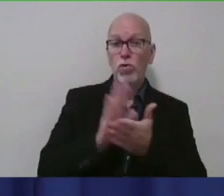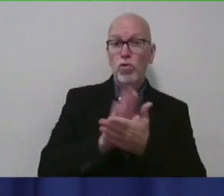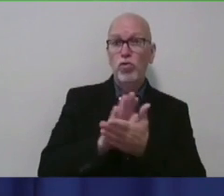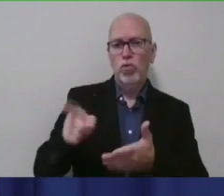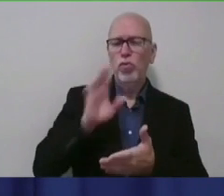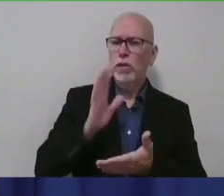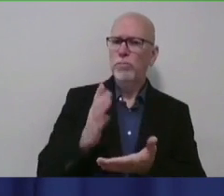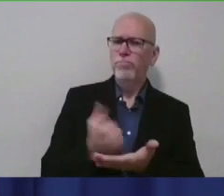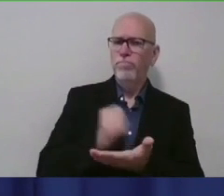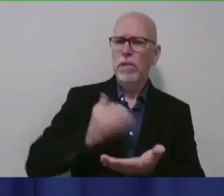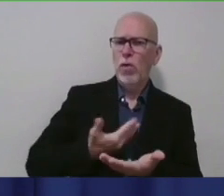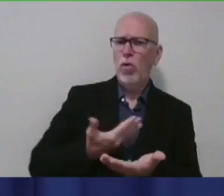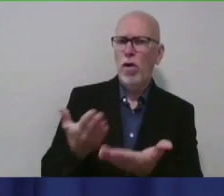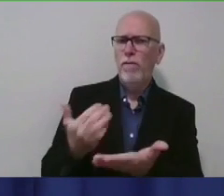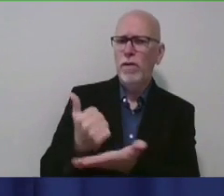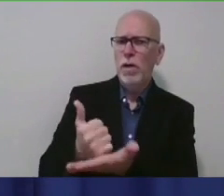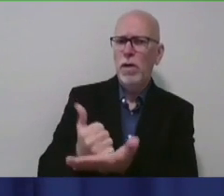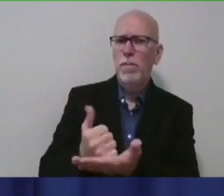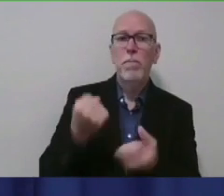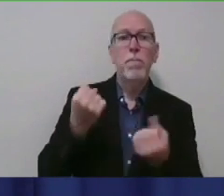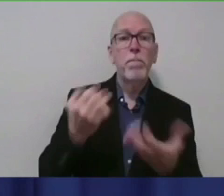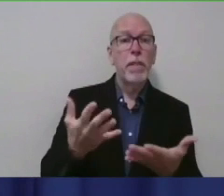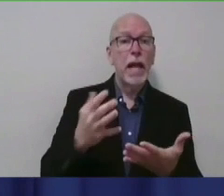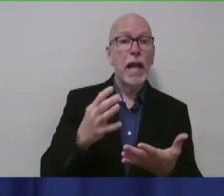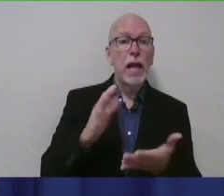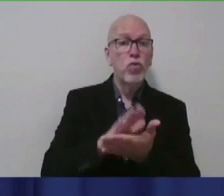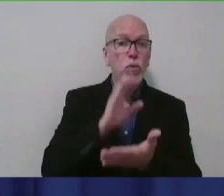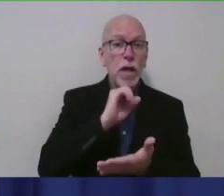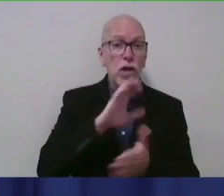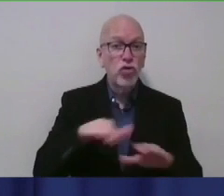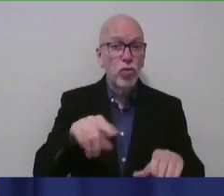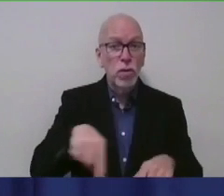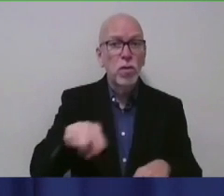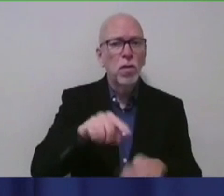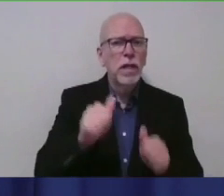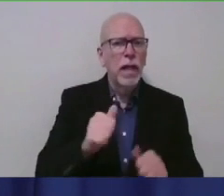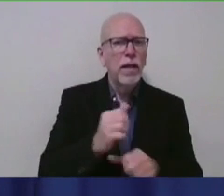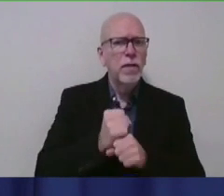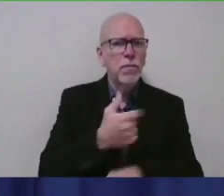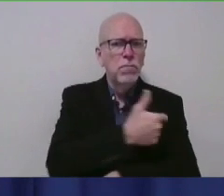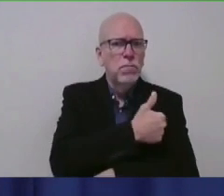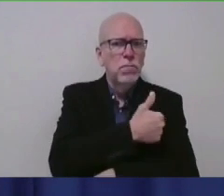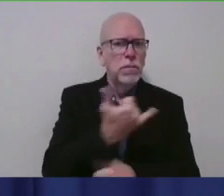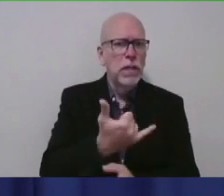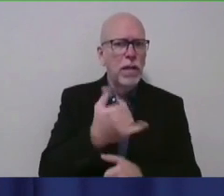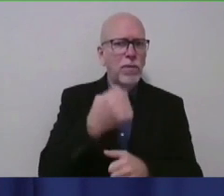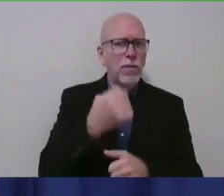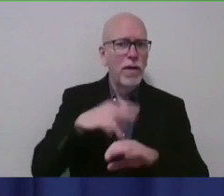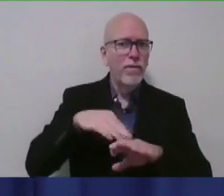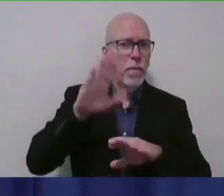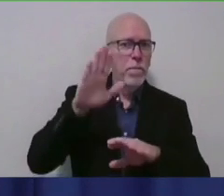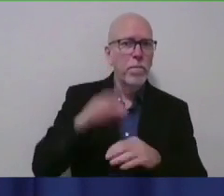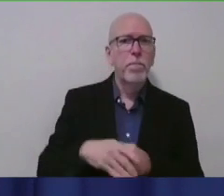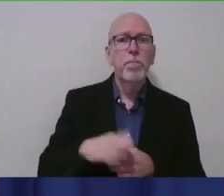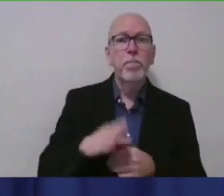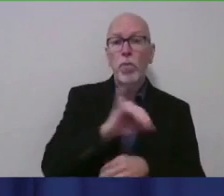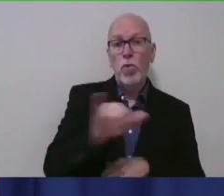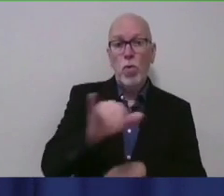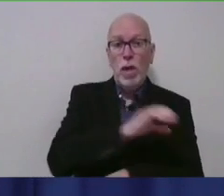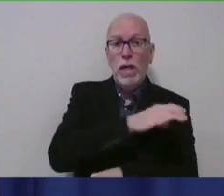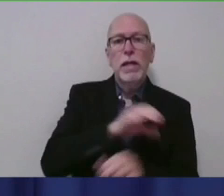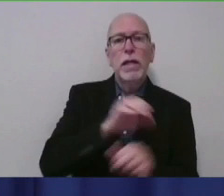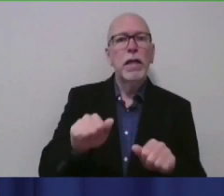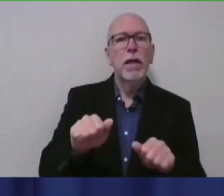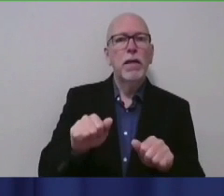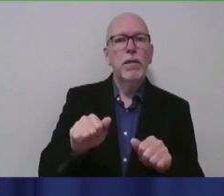offer to help. Many of our school-age children are now eligible to receive the COVID-19 vaccine. In addition, these clinics can provide an opportunity